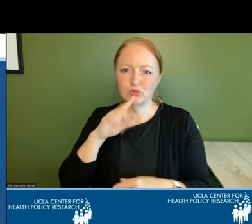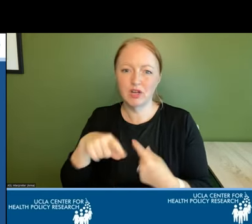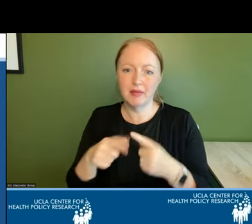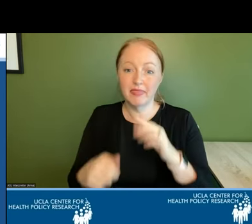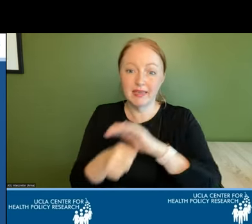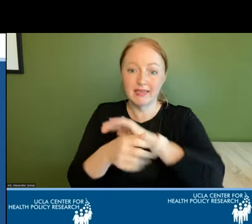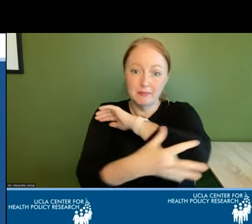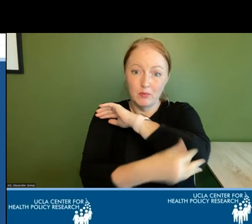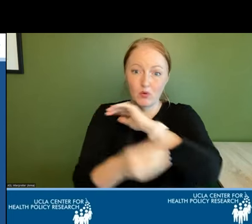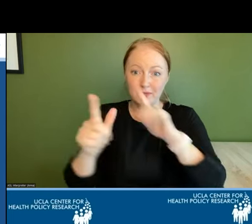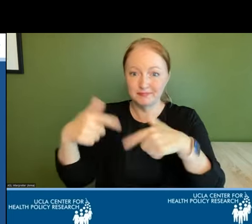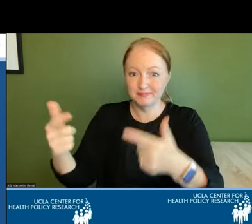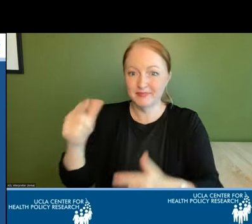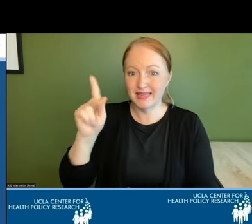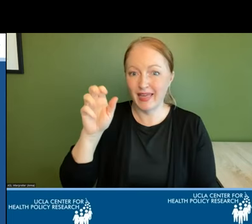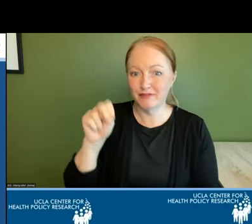catherine